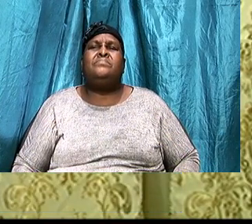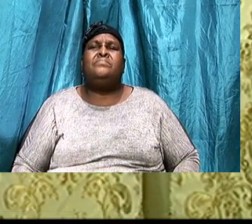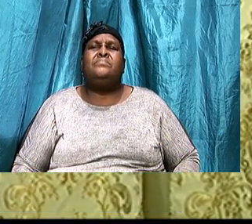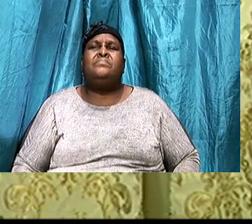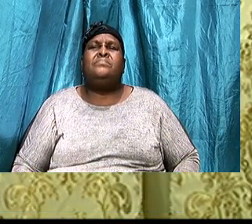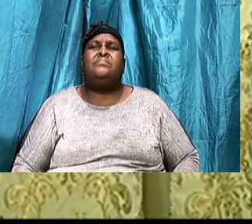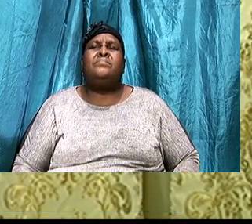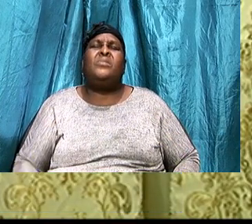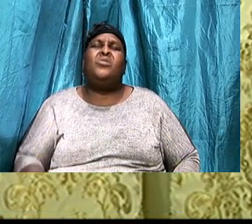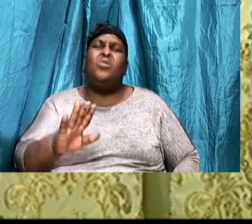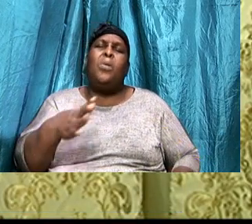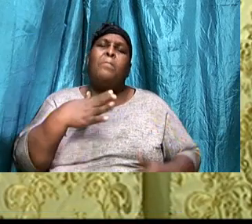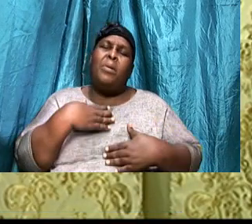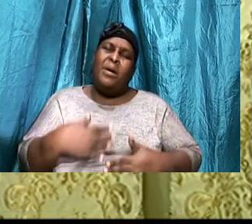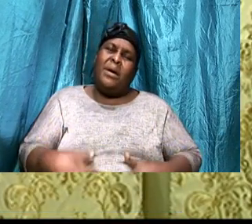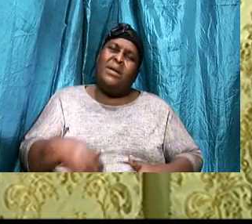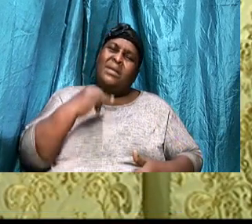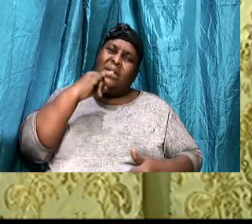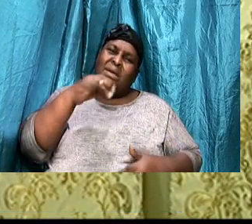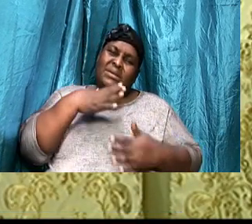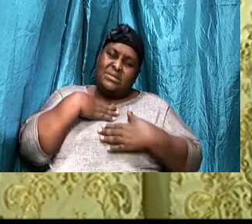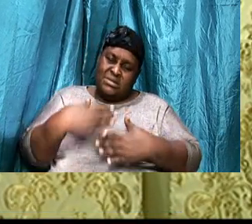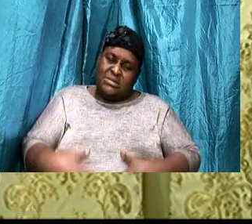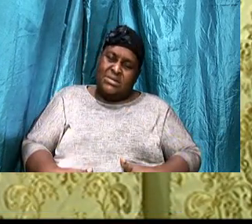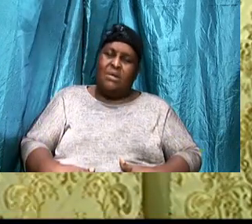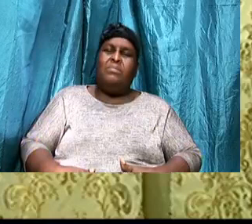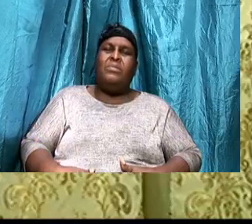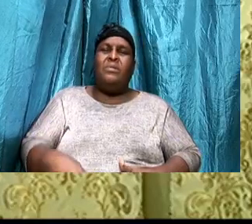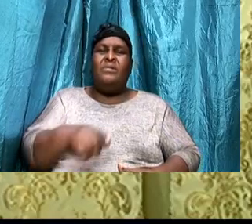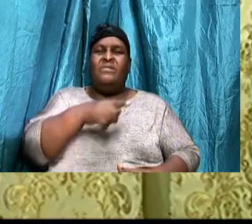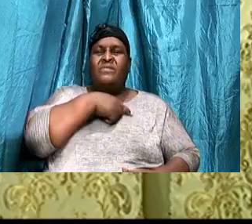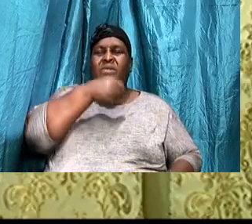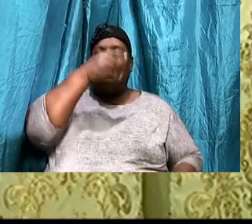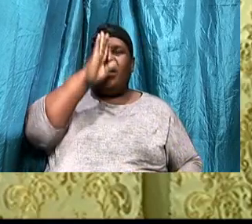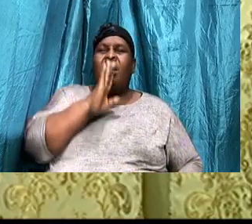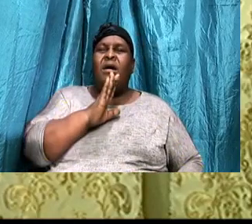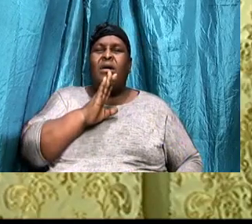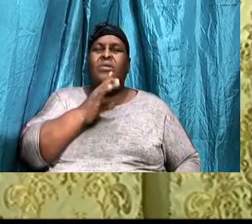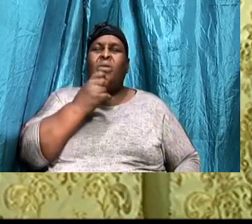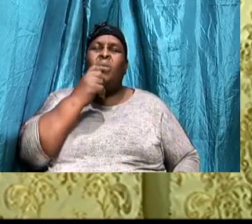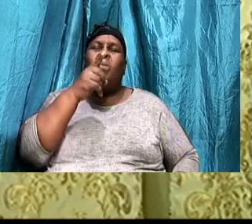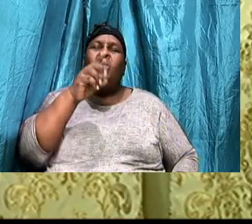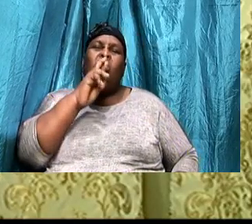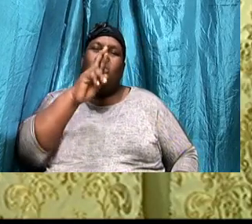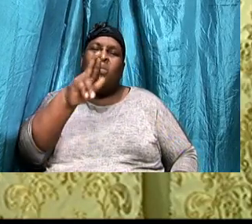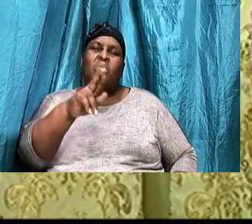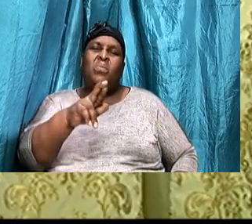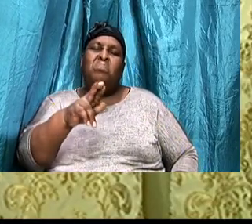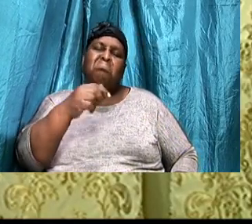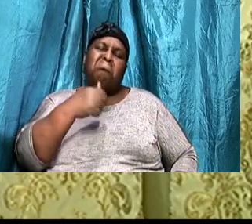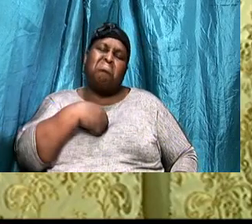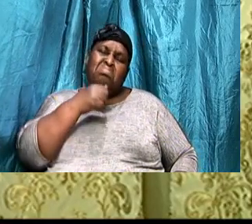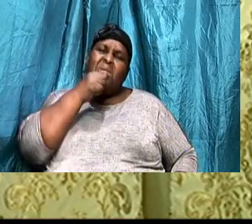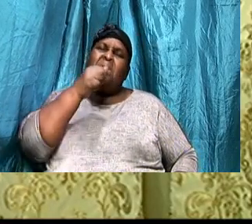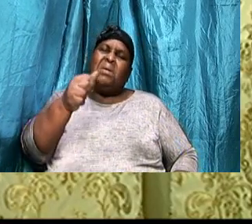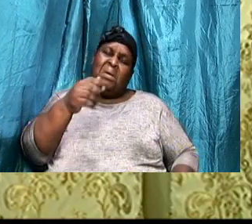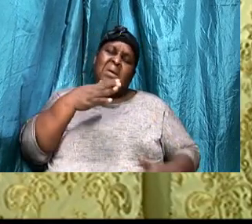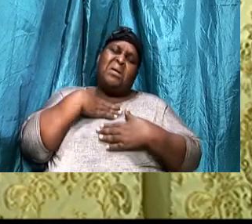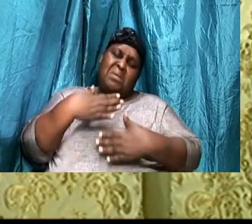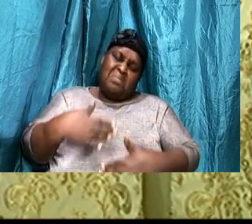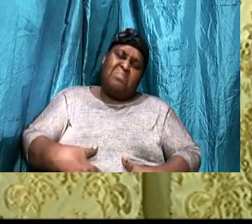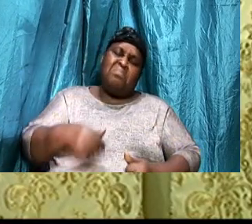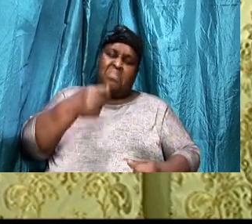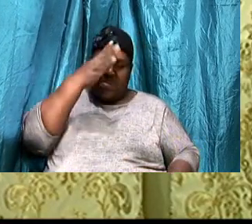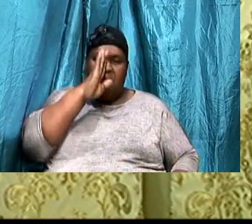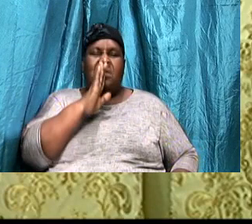Your body, Is the temple, Of the Lord, Who are you, I am the temple, God, Ask God, To reveal to you, The